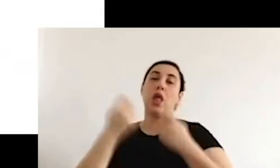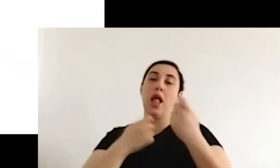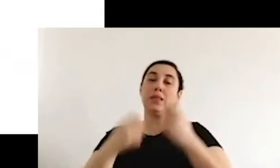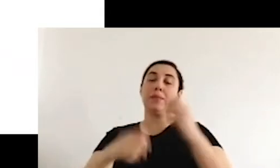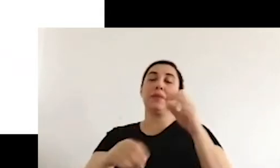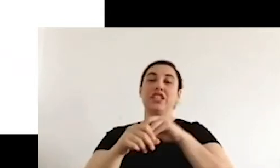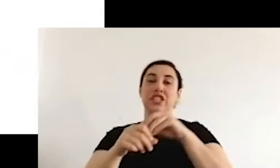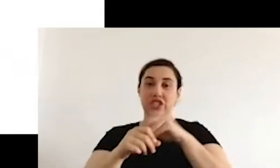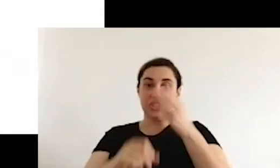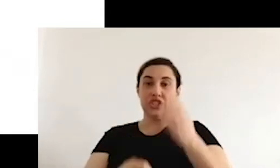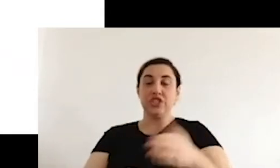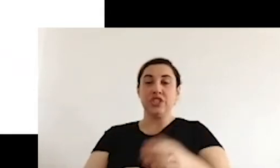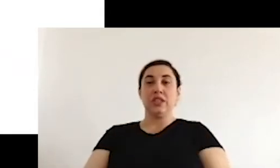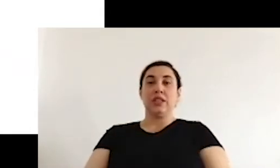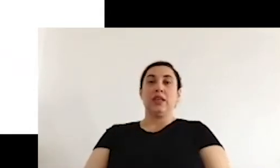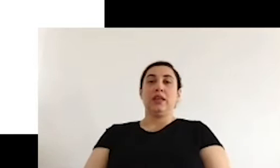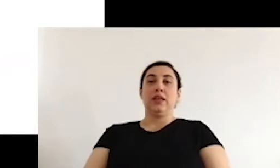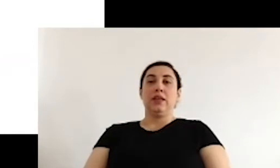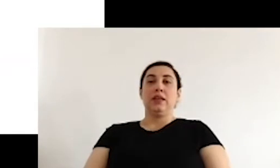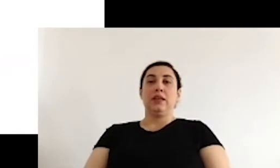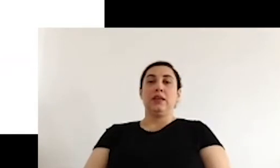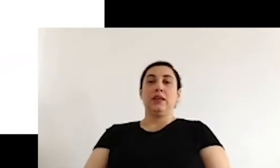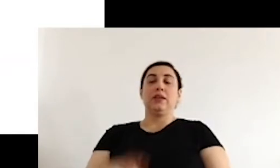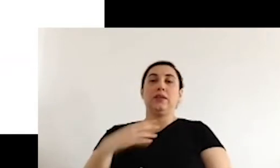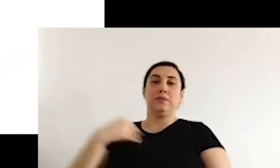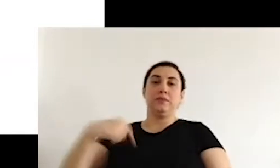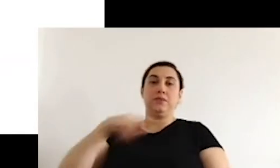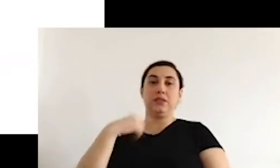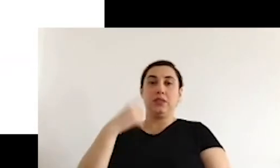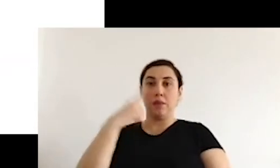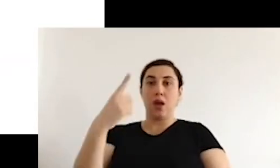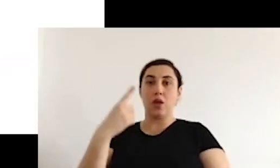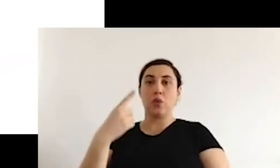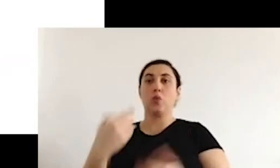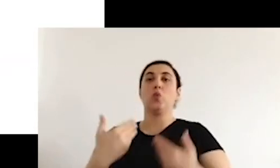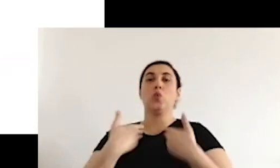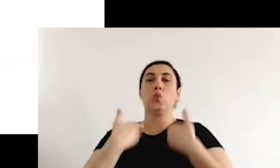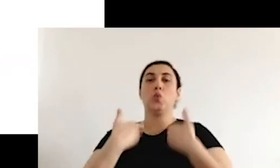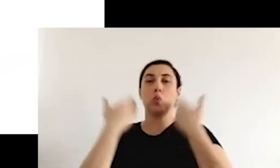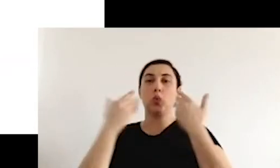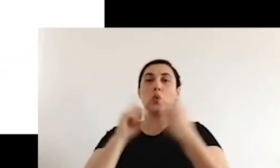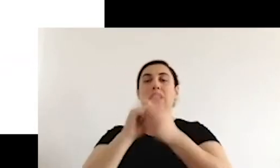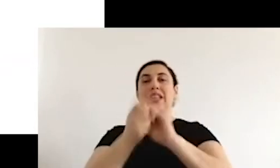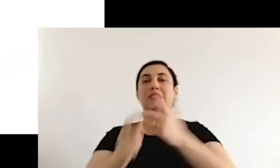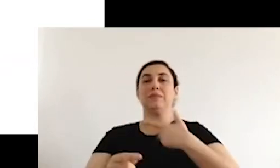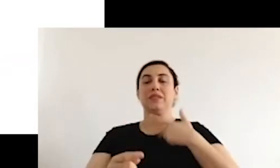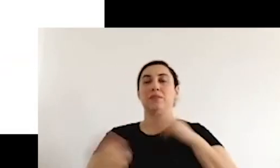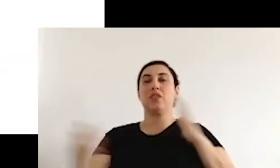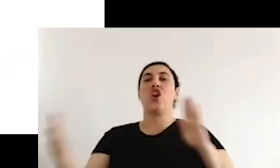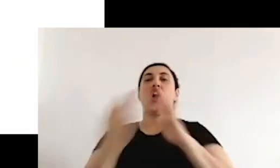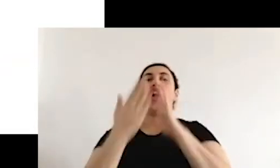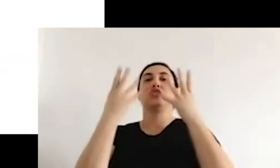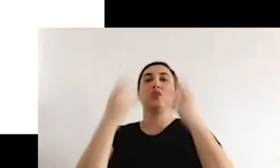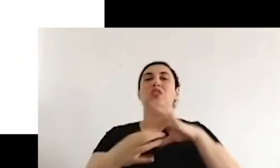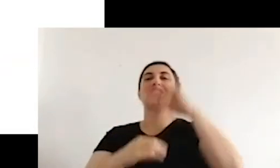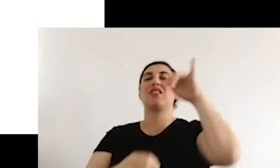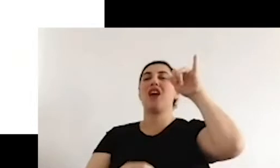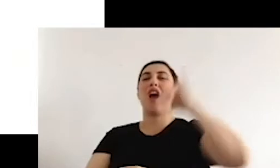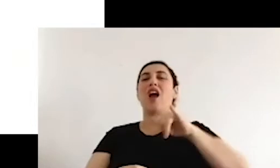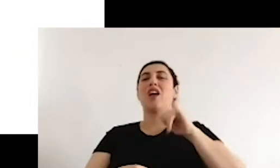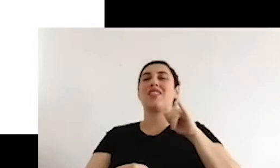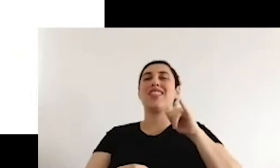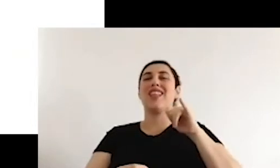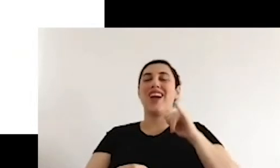So by means of making use of law or exploiting law, the law can easily stand against us,